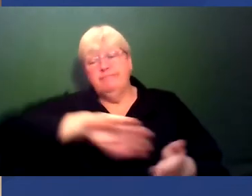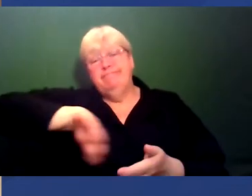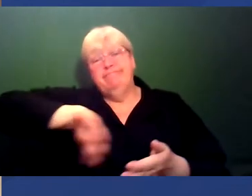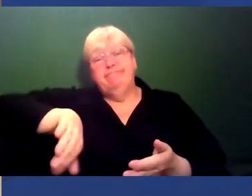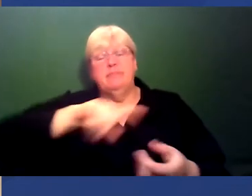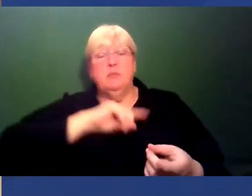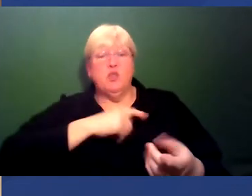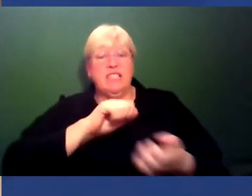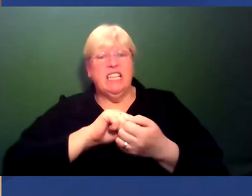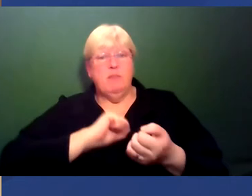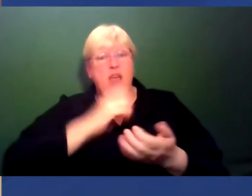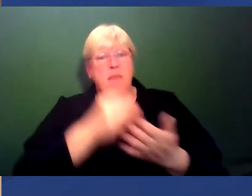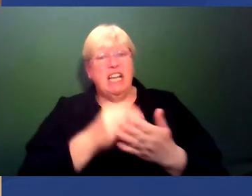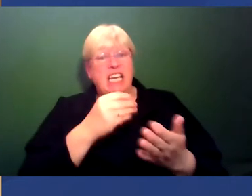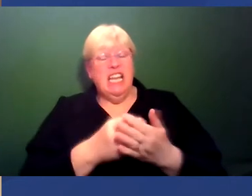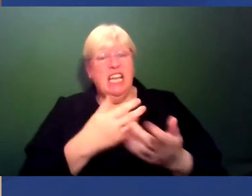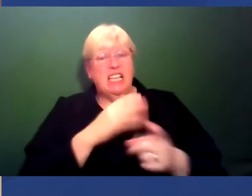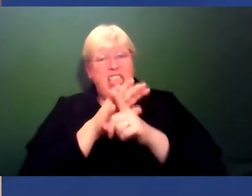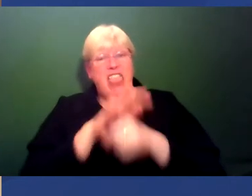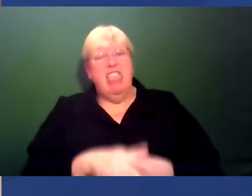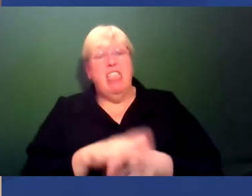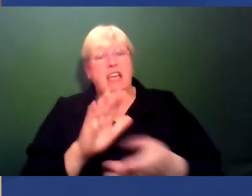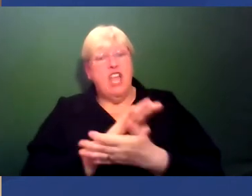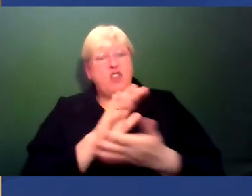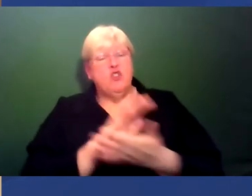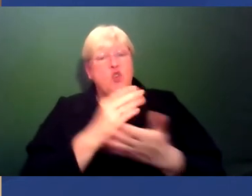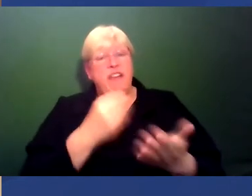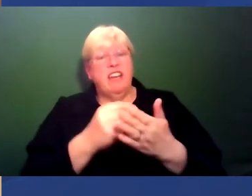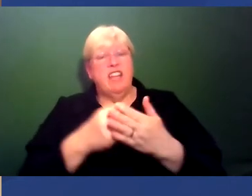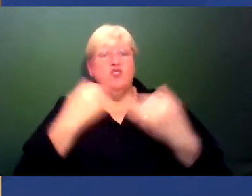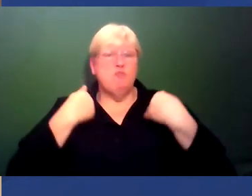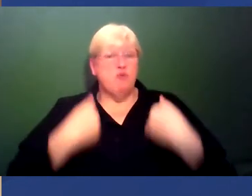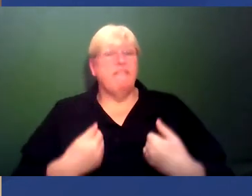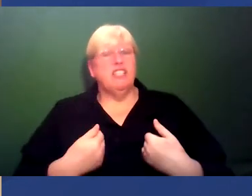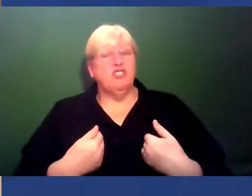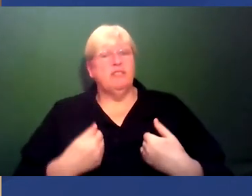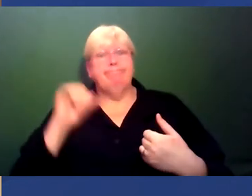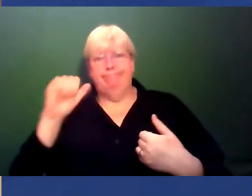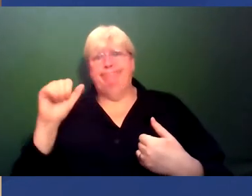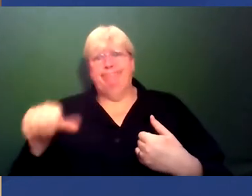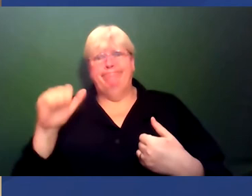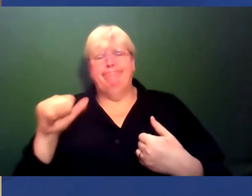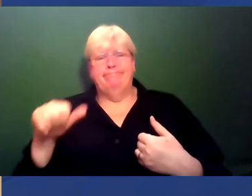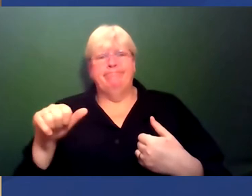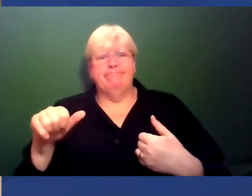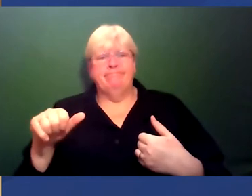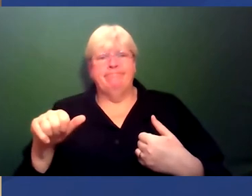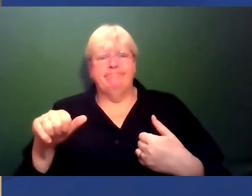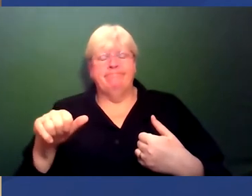class groups as well and suppress them so that they can keep enjoying the financial privilege they have. So yes, absolutely. And that's not